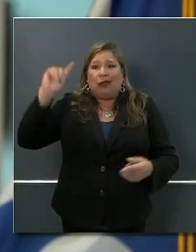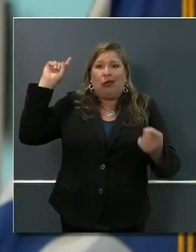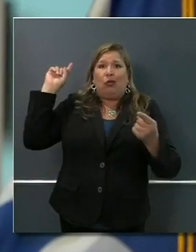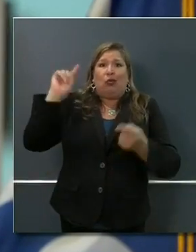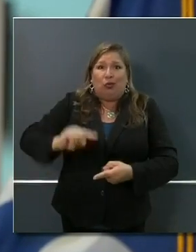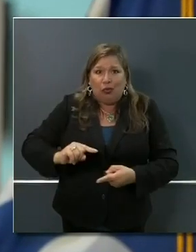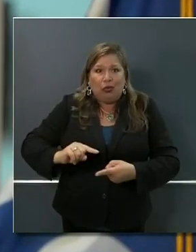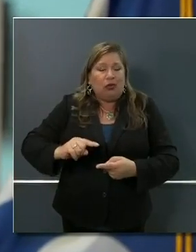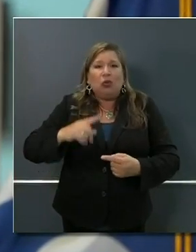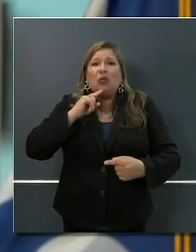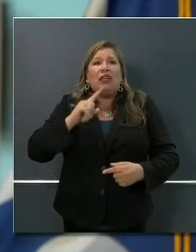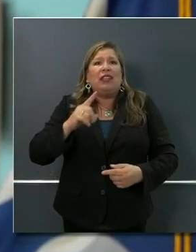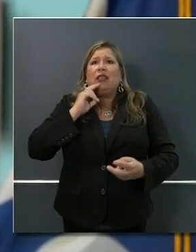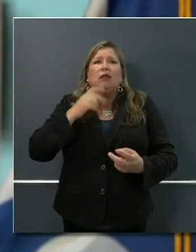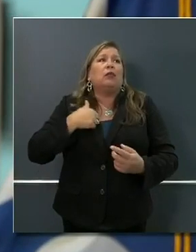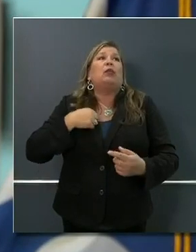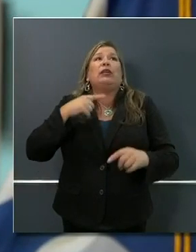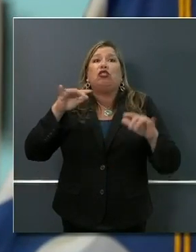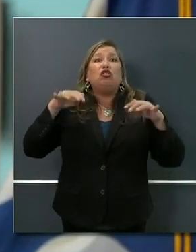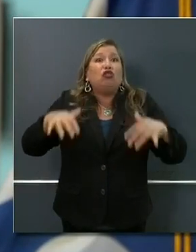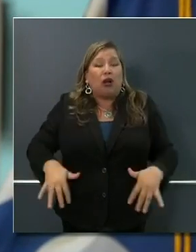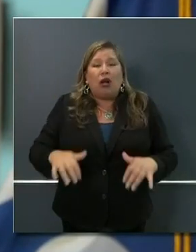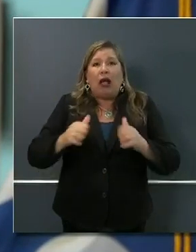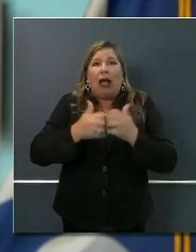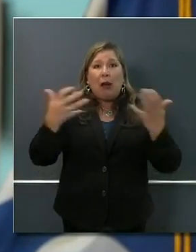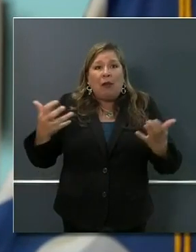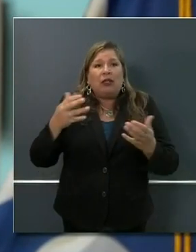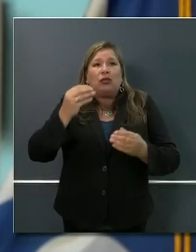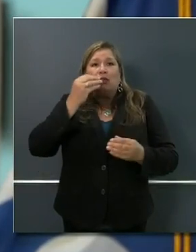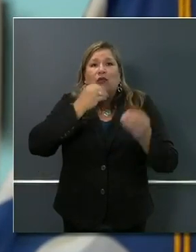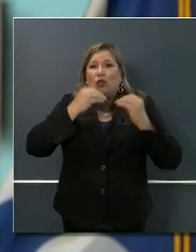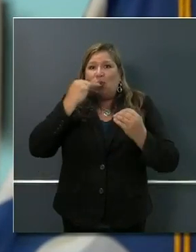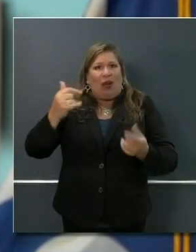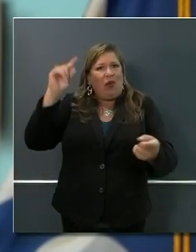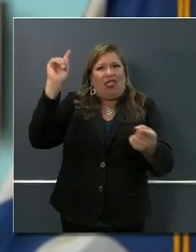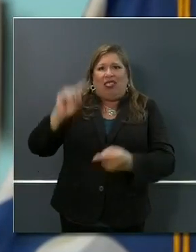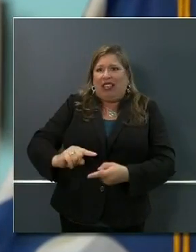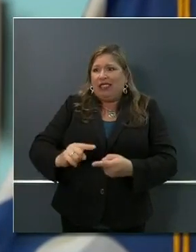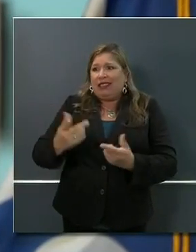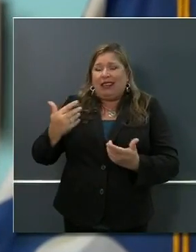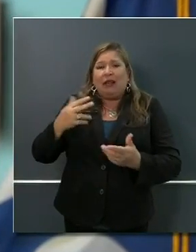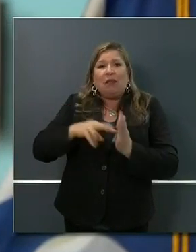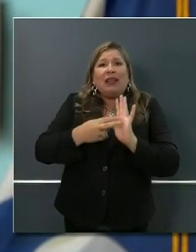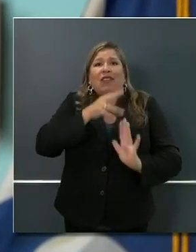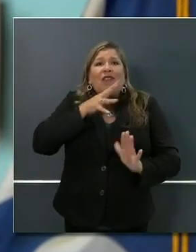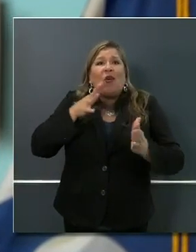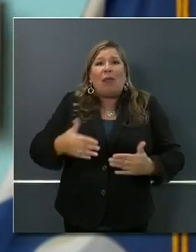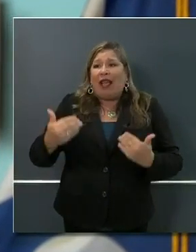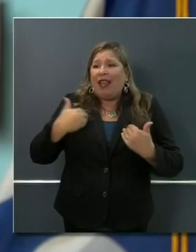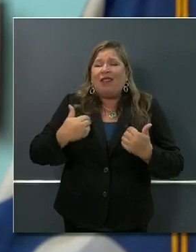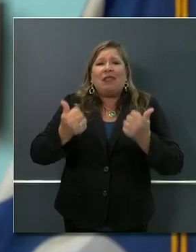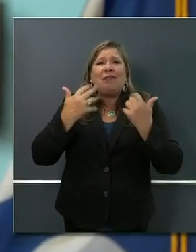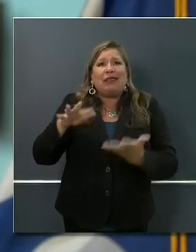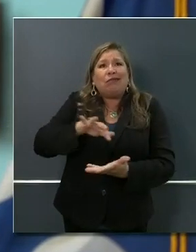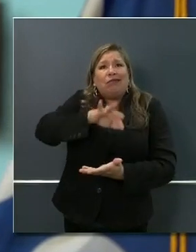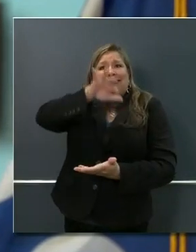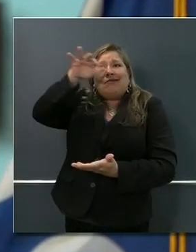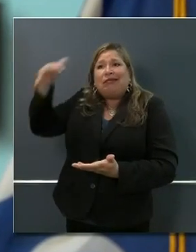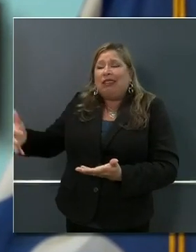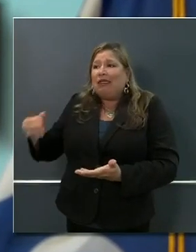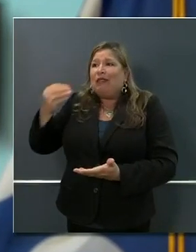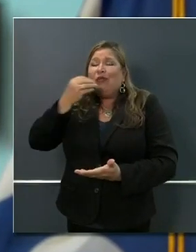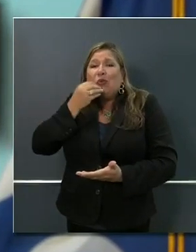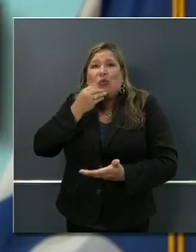-dropping reduction in demand. They have excess produce. They have excess commodities that they simply,